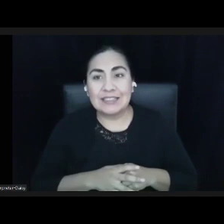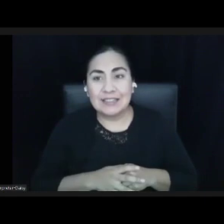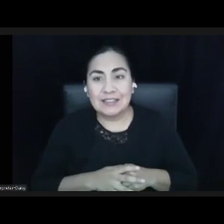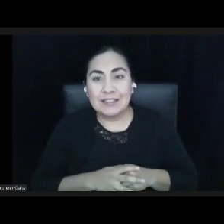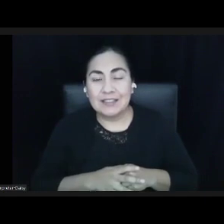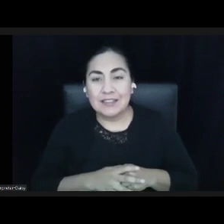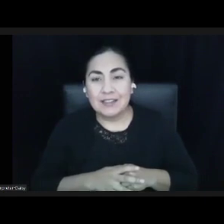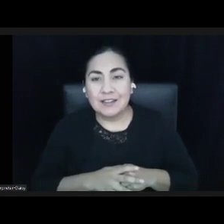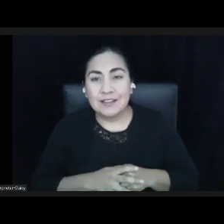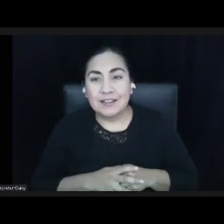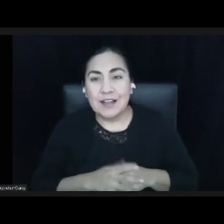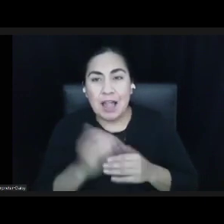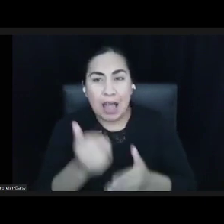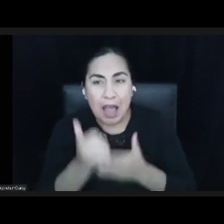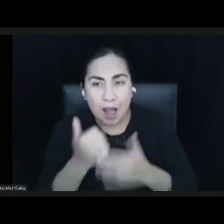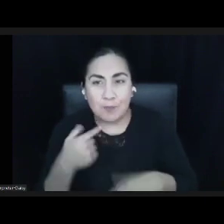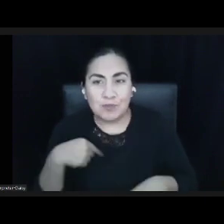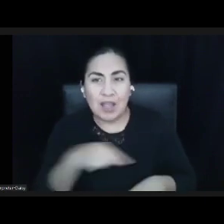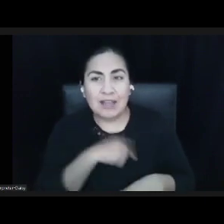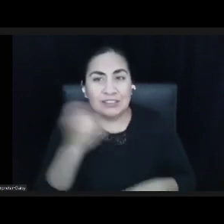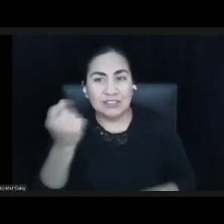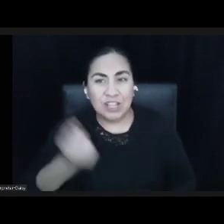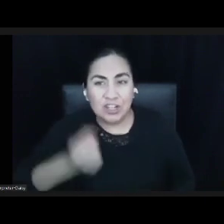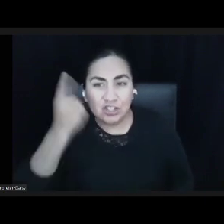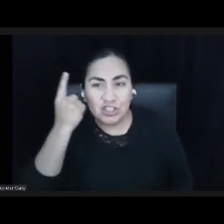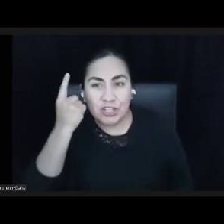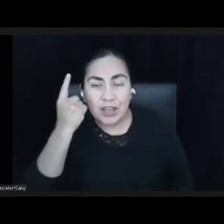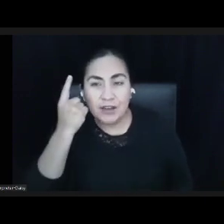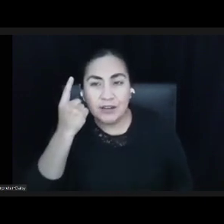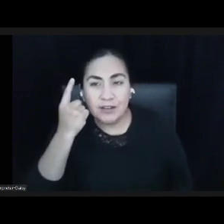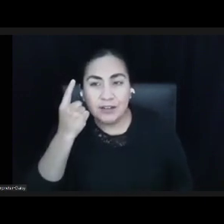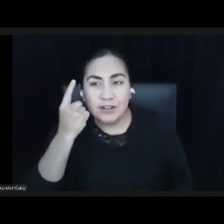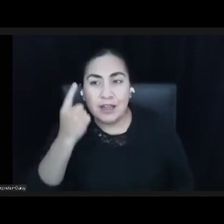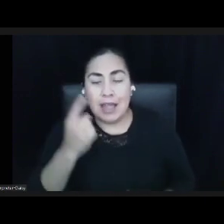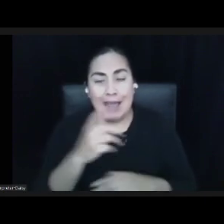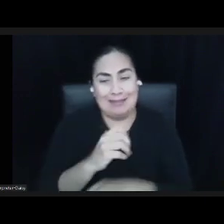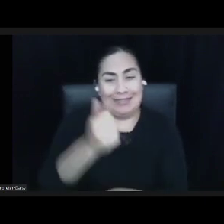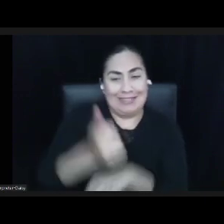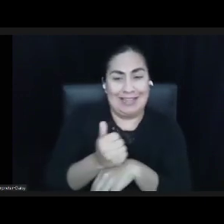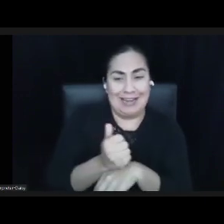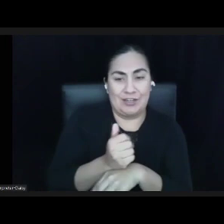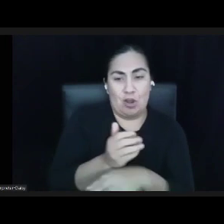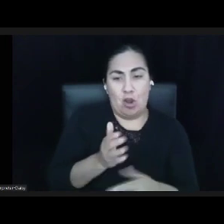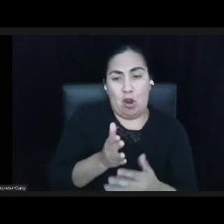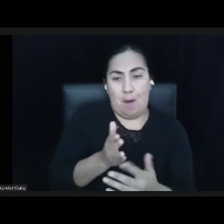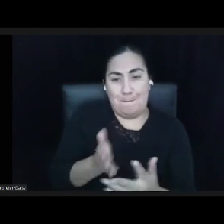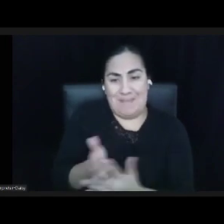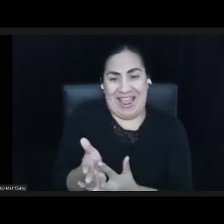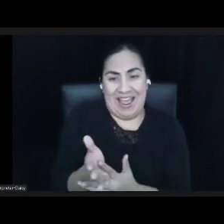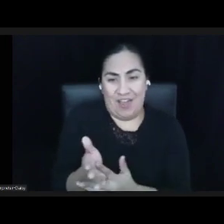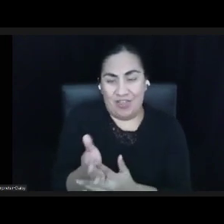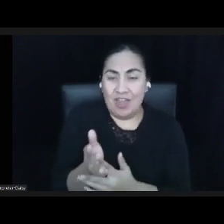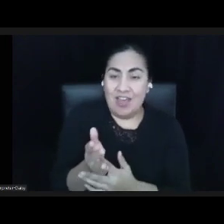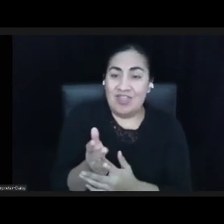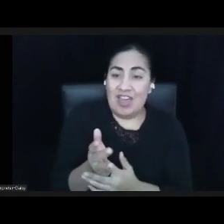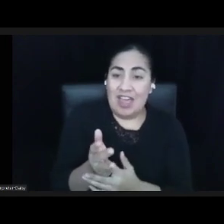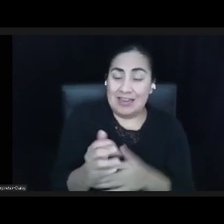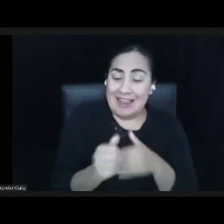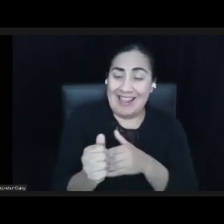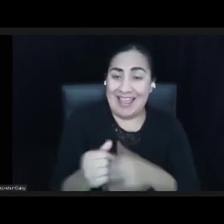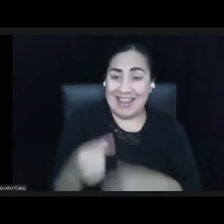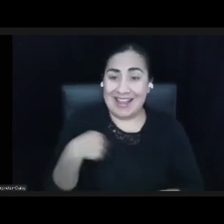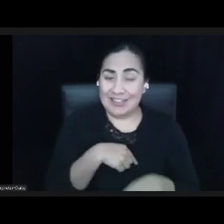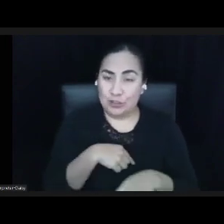and helped us understand and chart a path forward that eventually led to significant